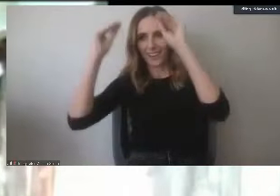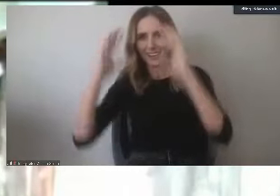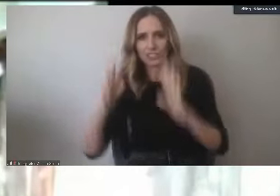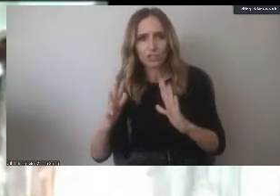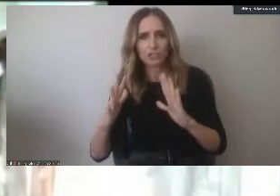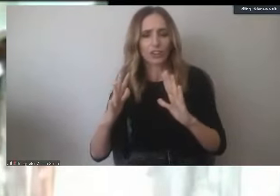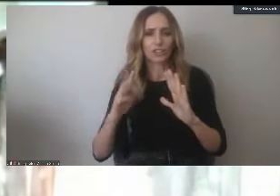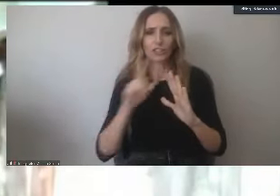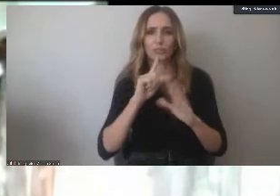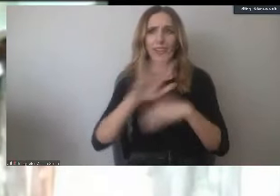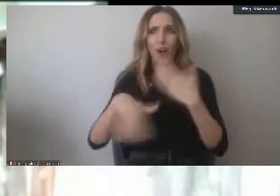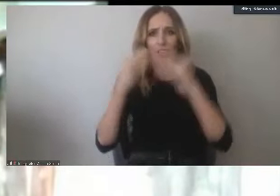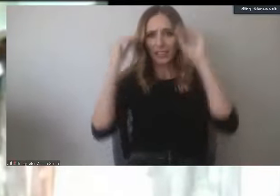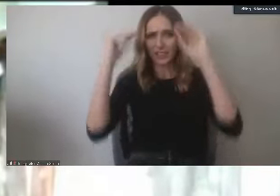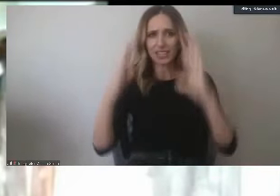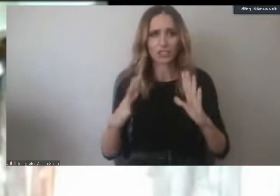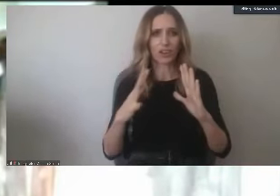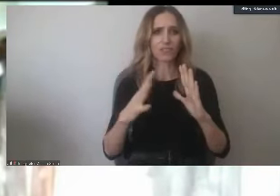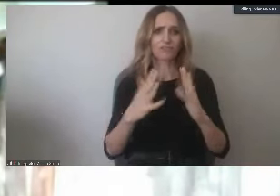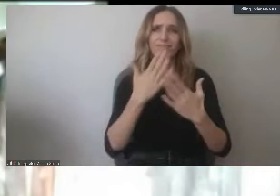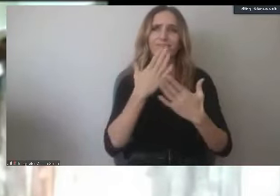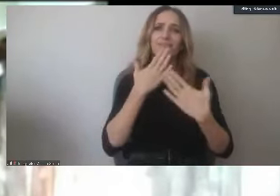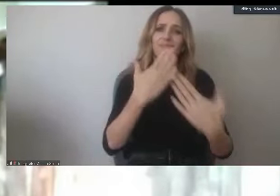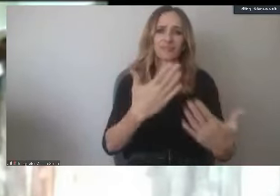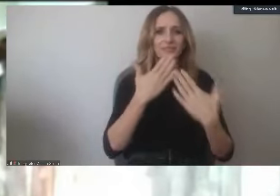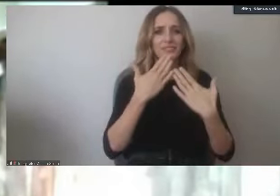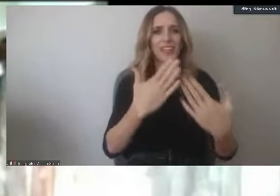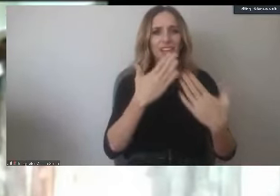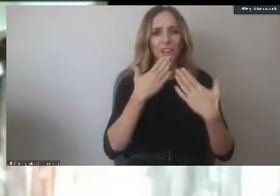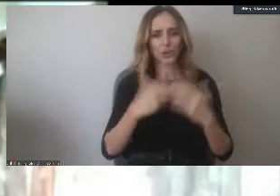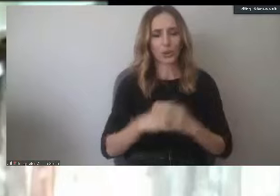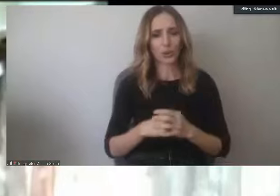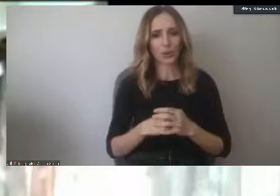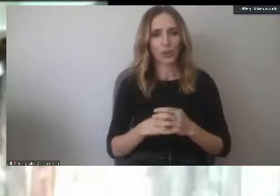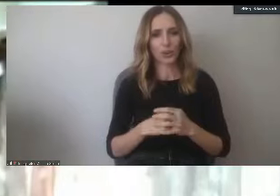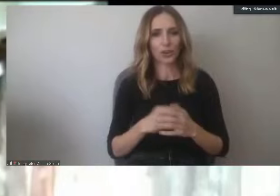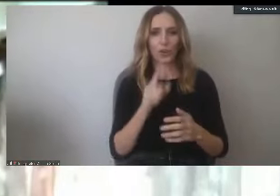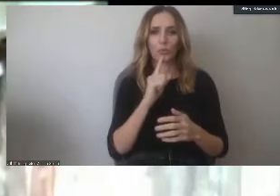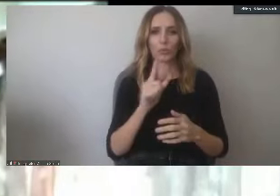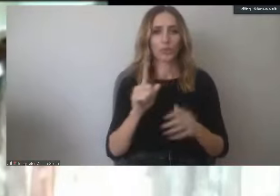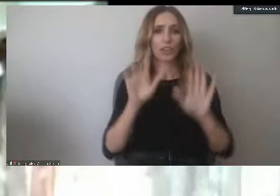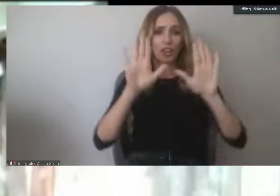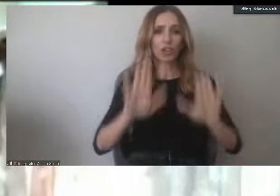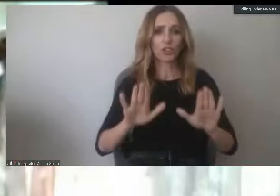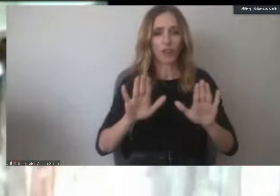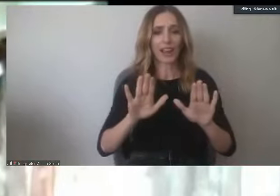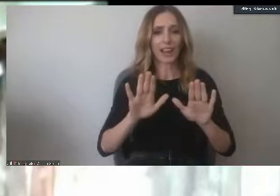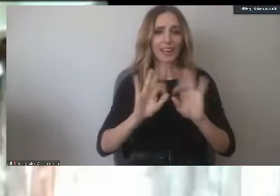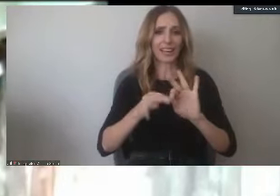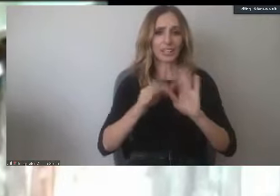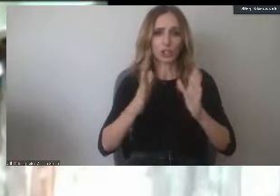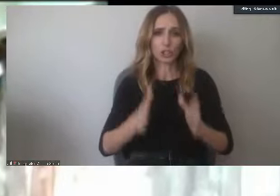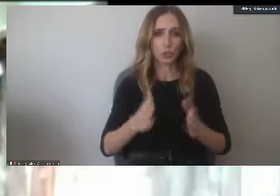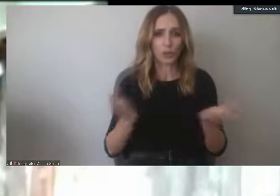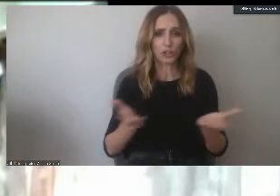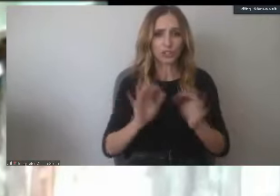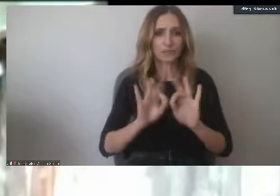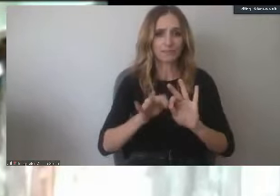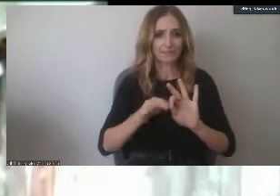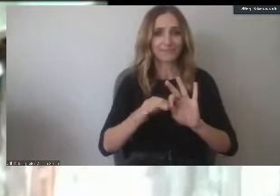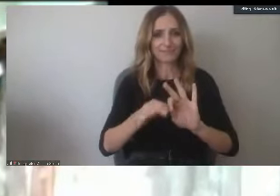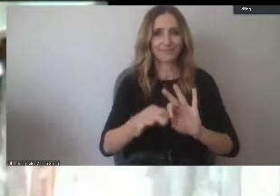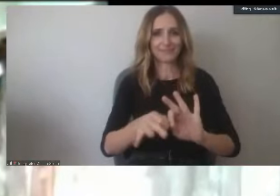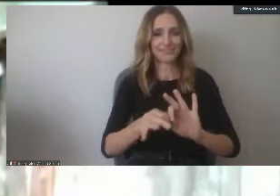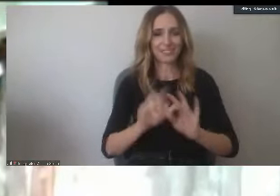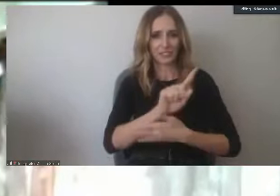scenes. We've got some very enthusiastic sign language interpreters who have been with us this past hour,